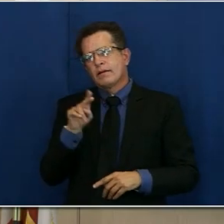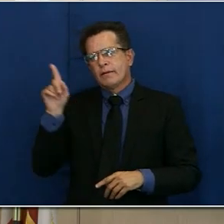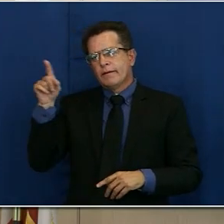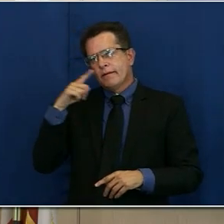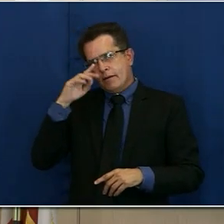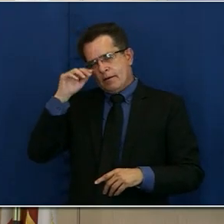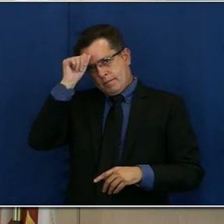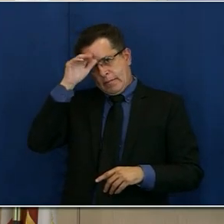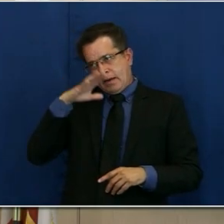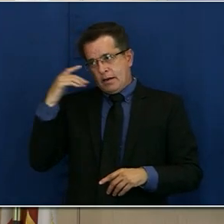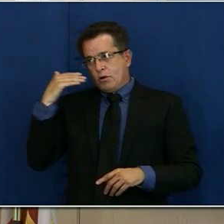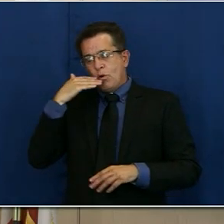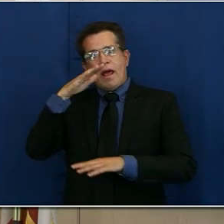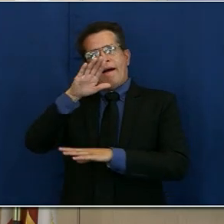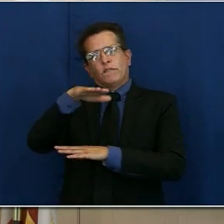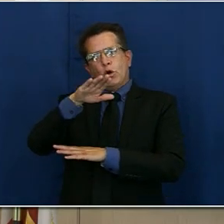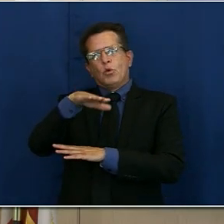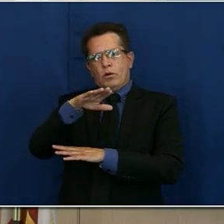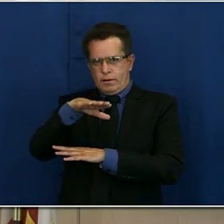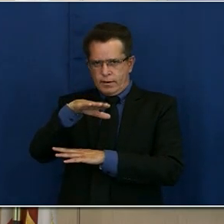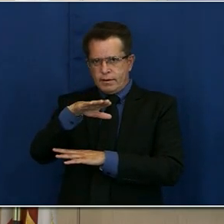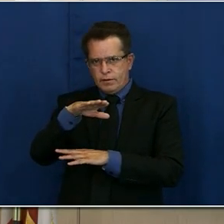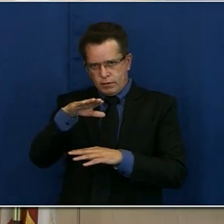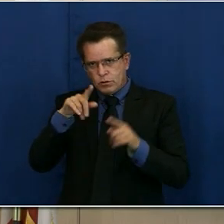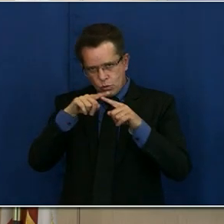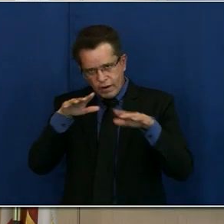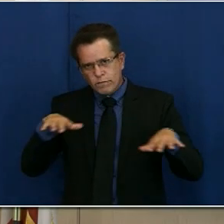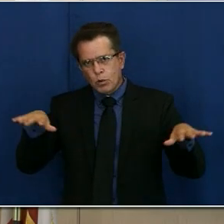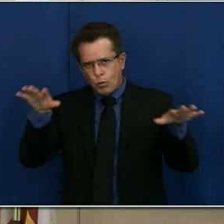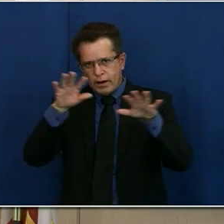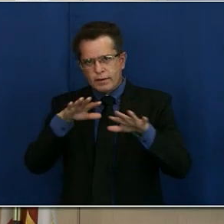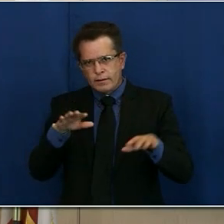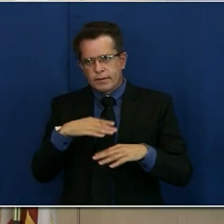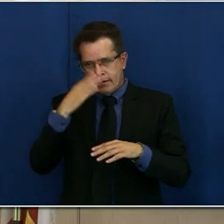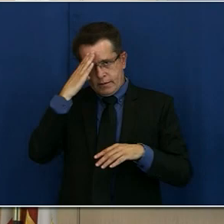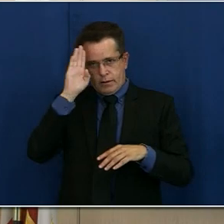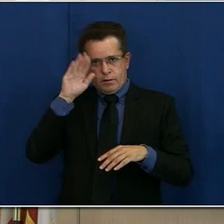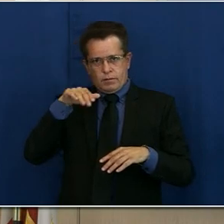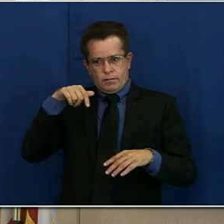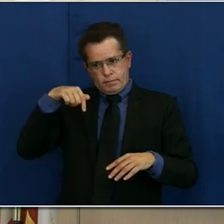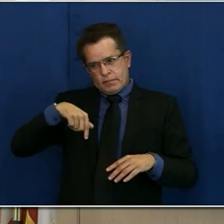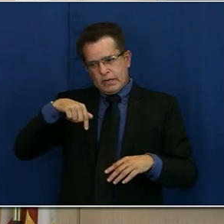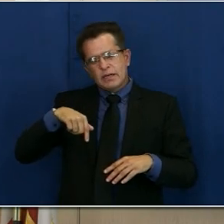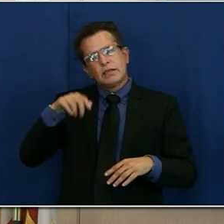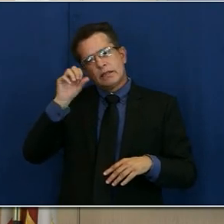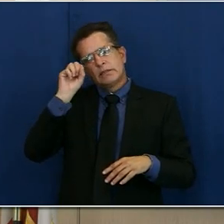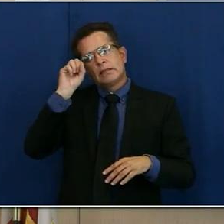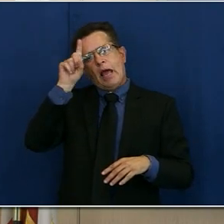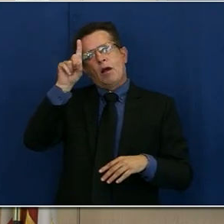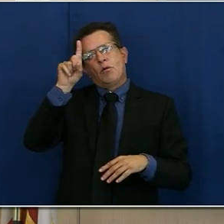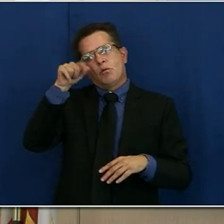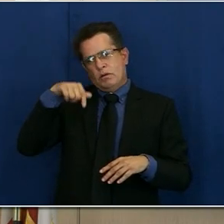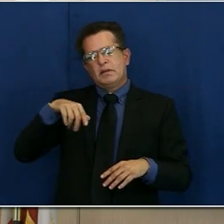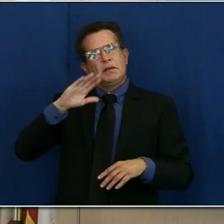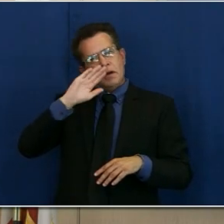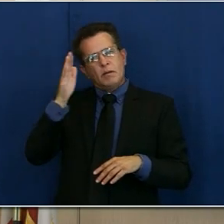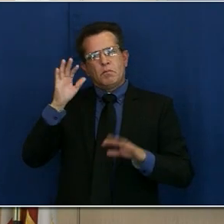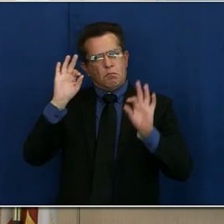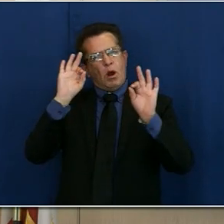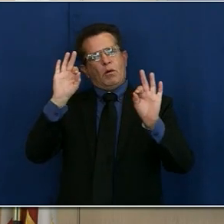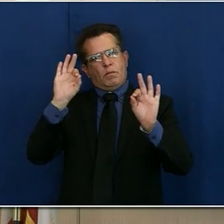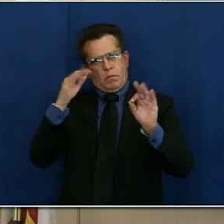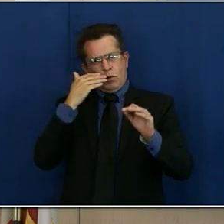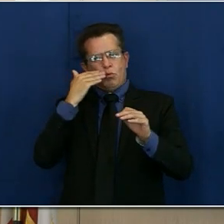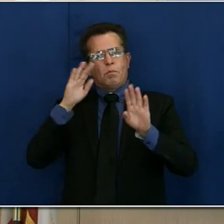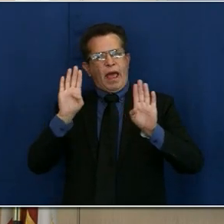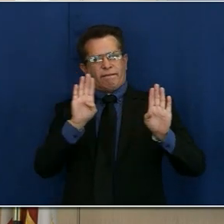I guess I would just ask that it would seem as if San Diegans have been overwhelmingly behaving over